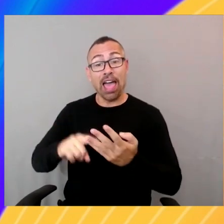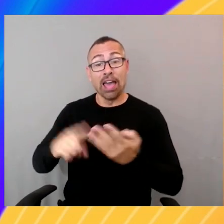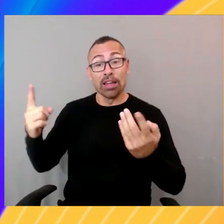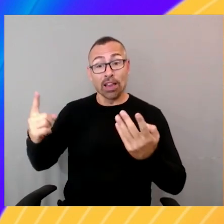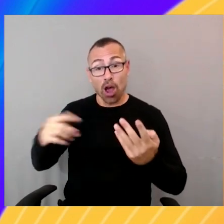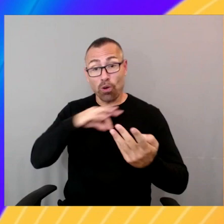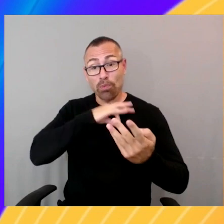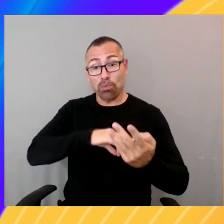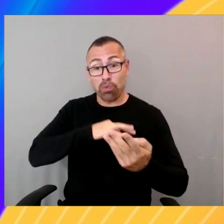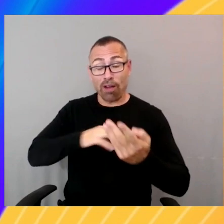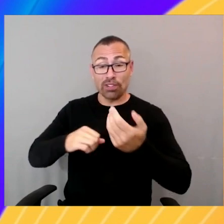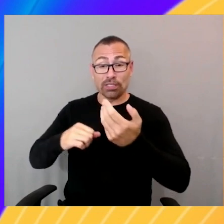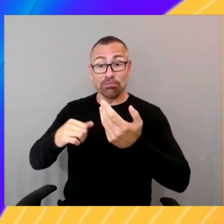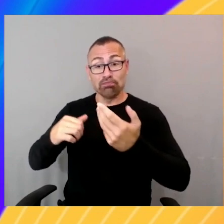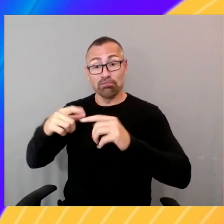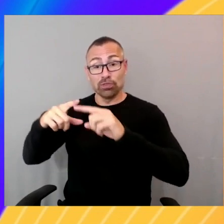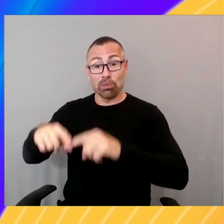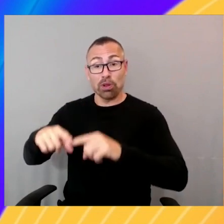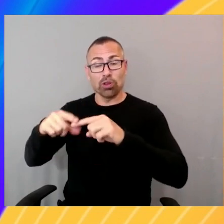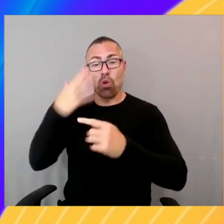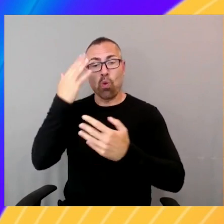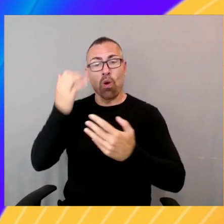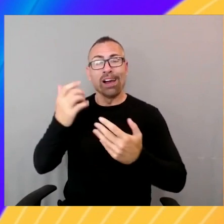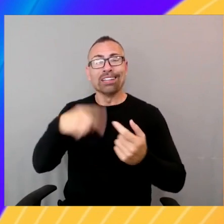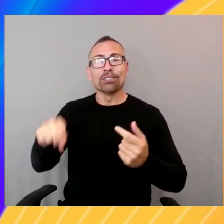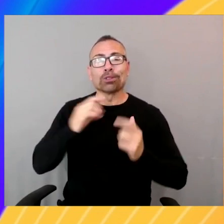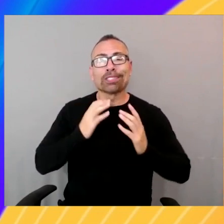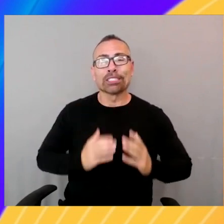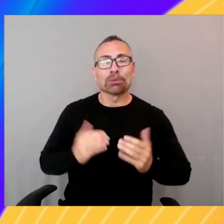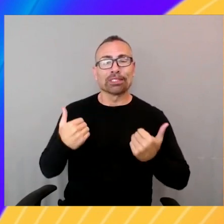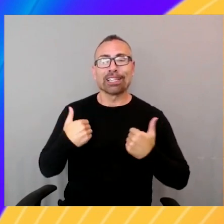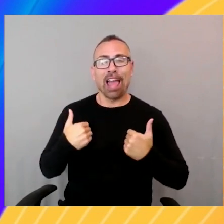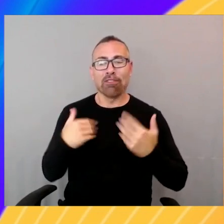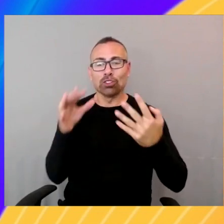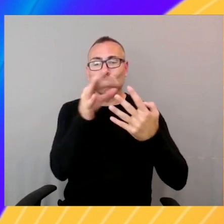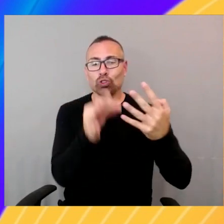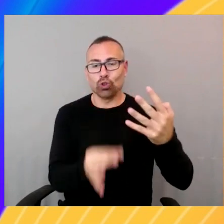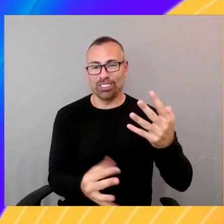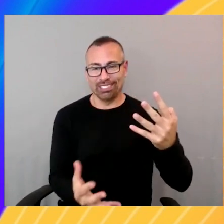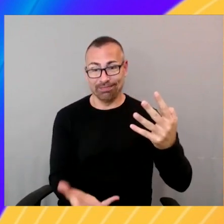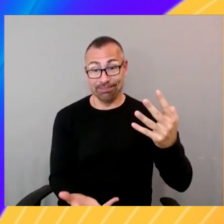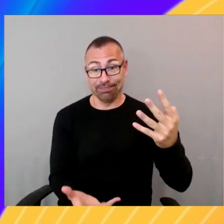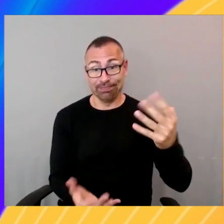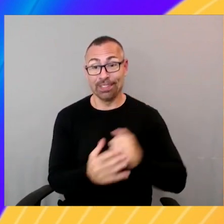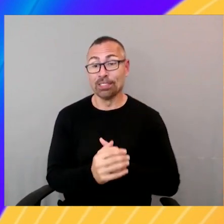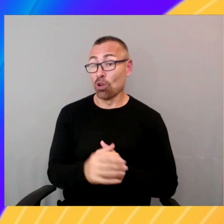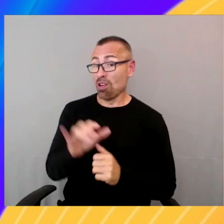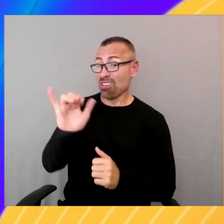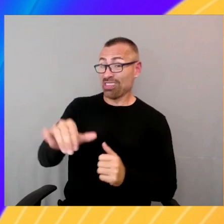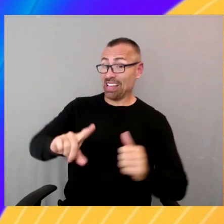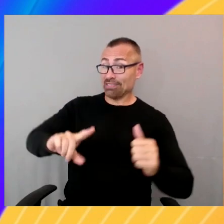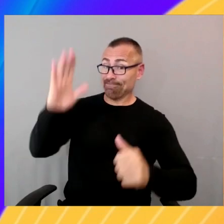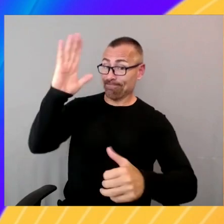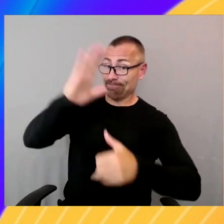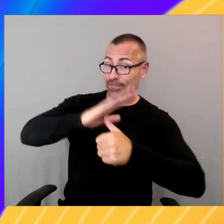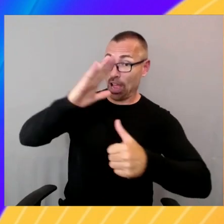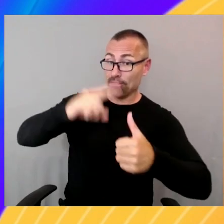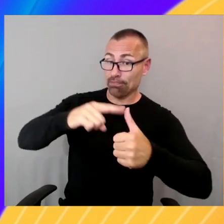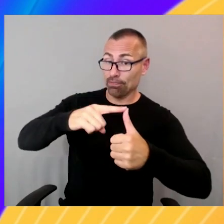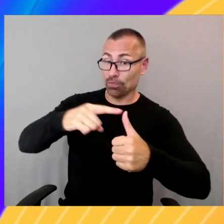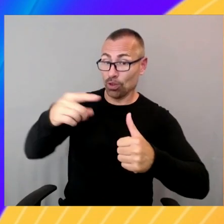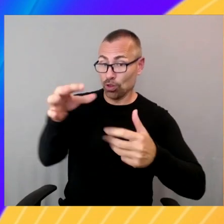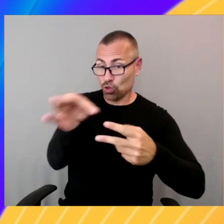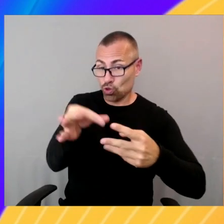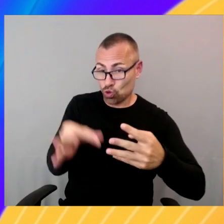foundation models within the Bedrock service. So that's one, choice and flexibility. Second, everything